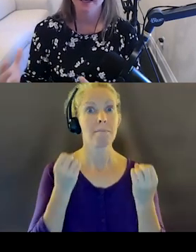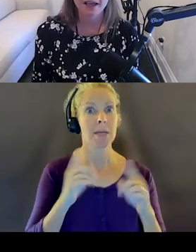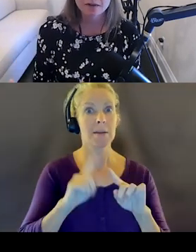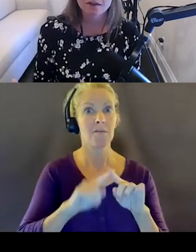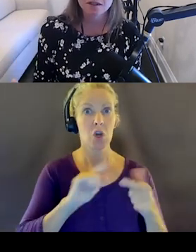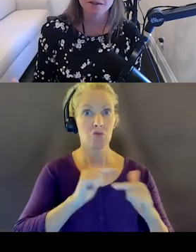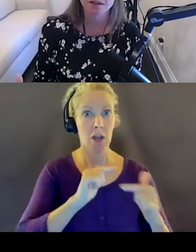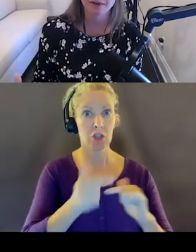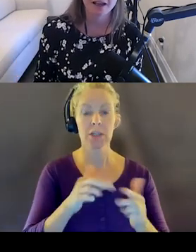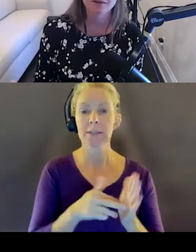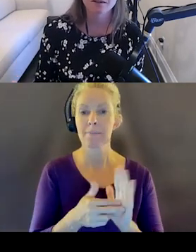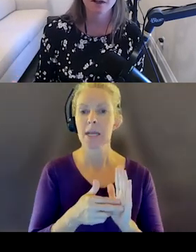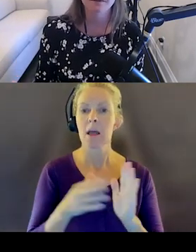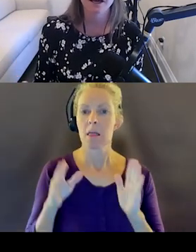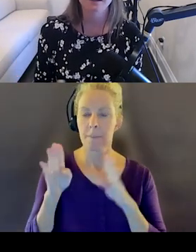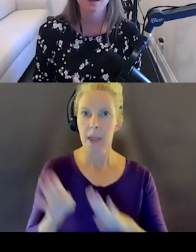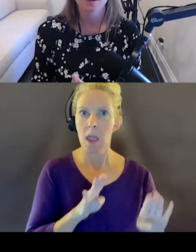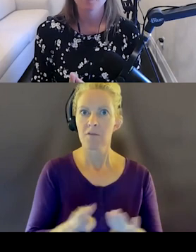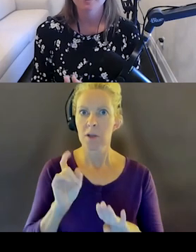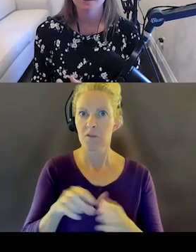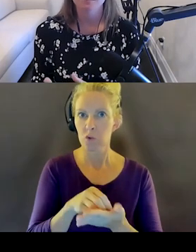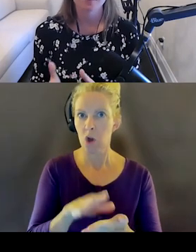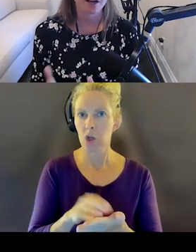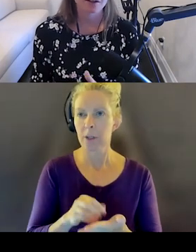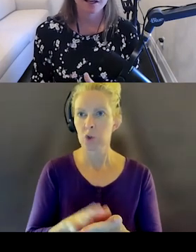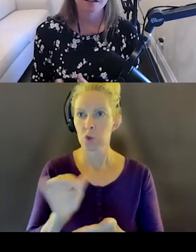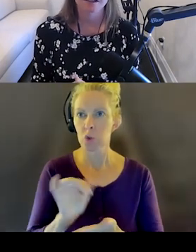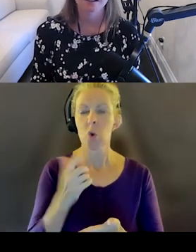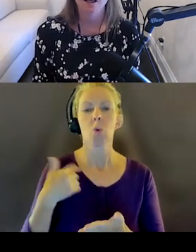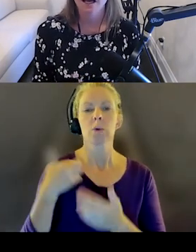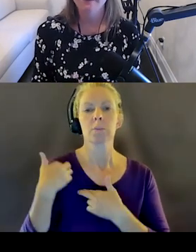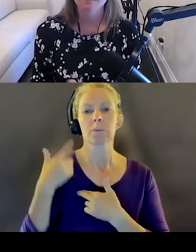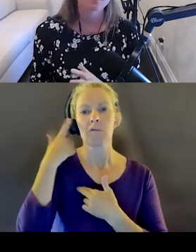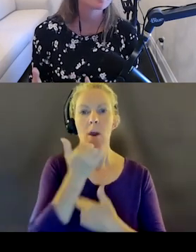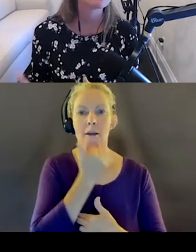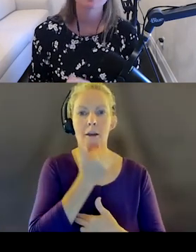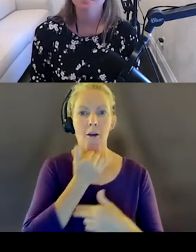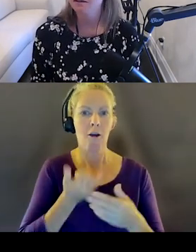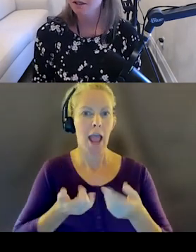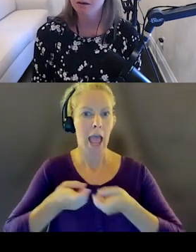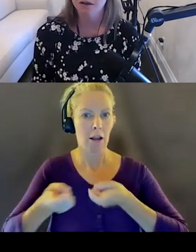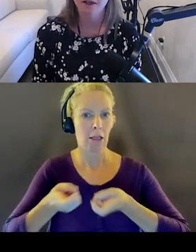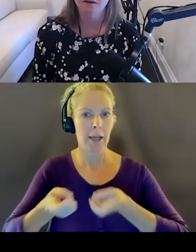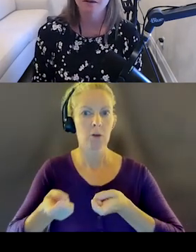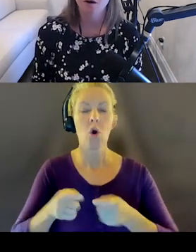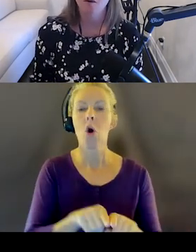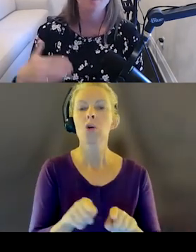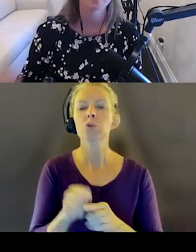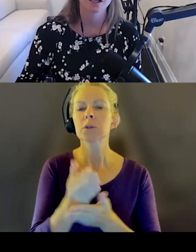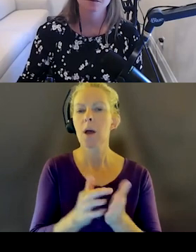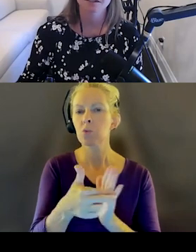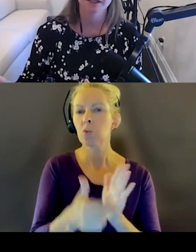to document behaviors, the resulting behaviors of all of that. We're responsible for error handling. And then there's some rules, you know, around